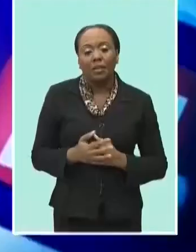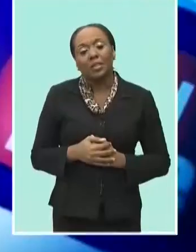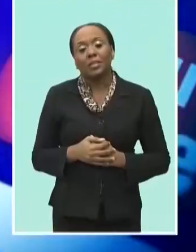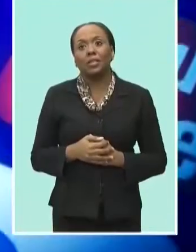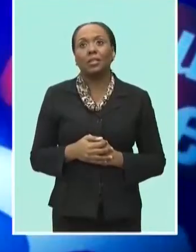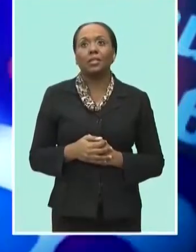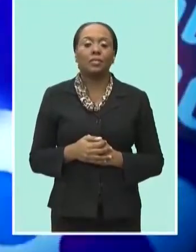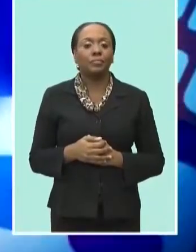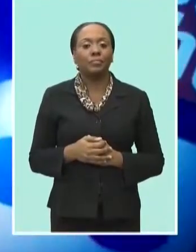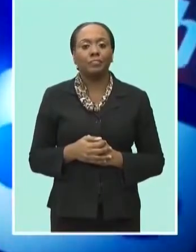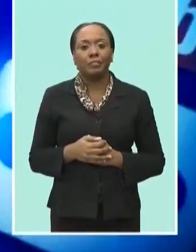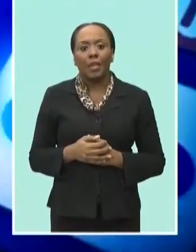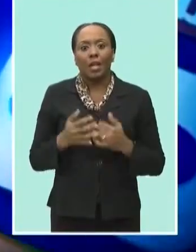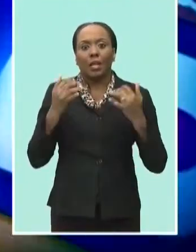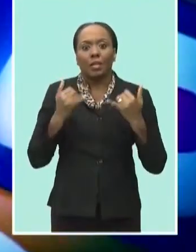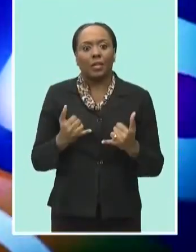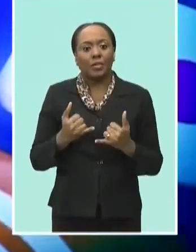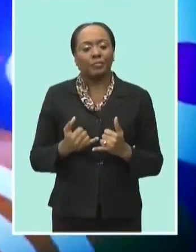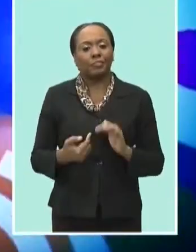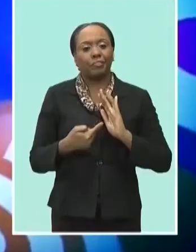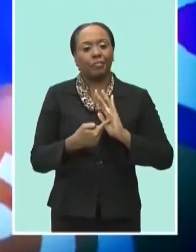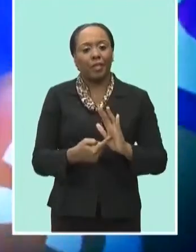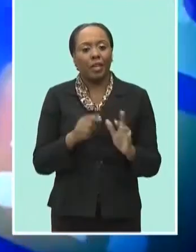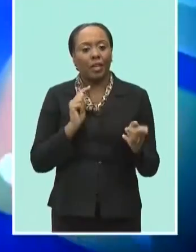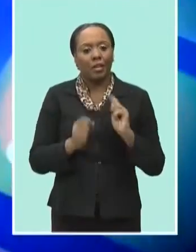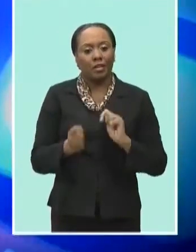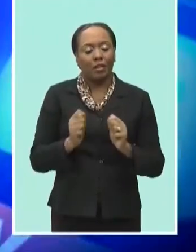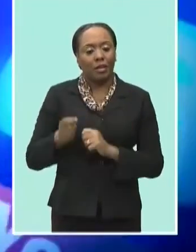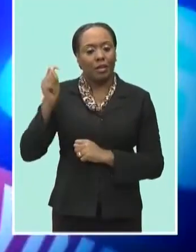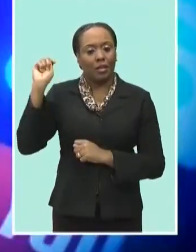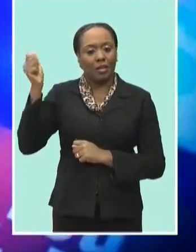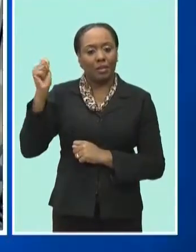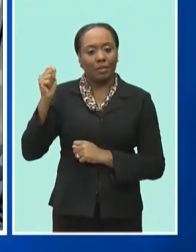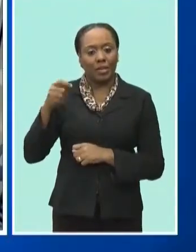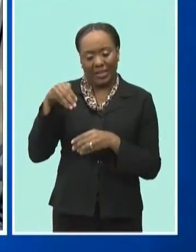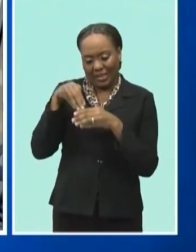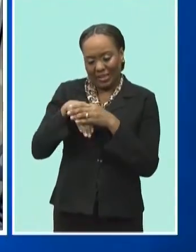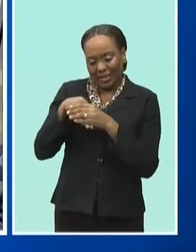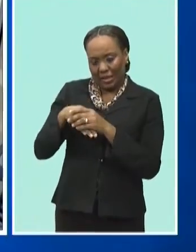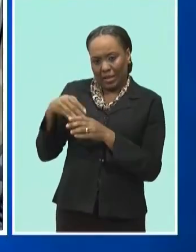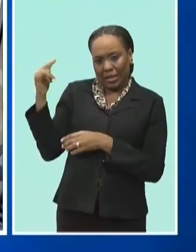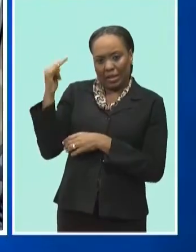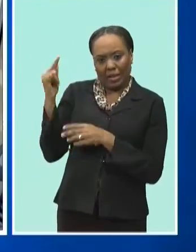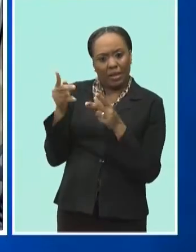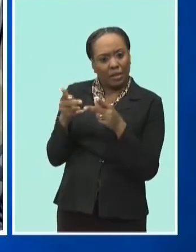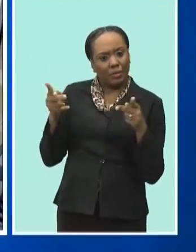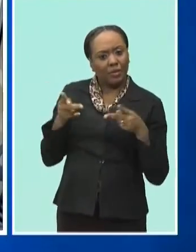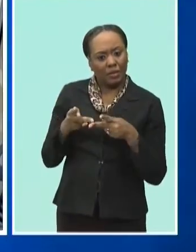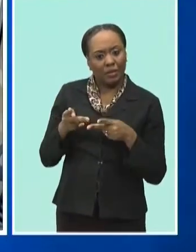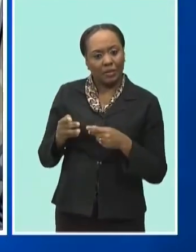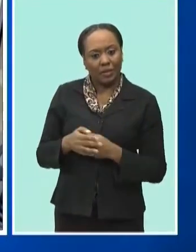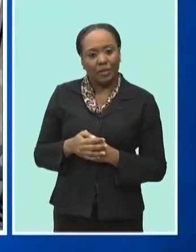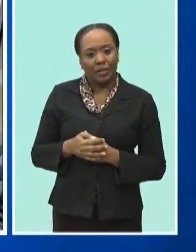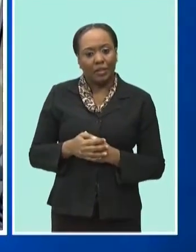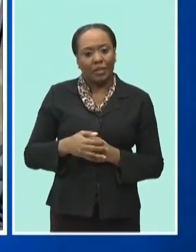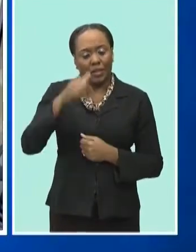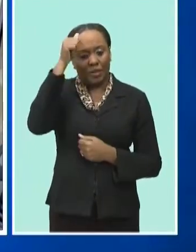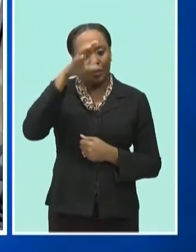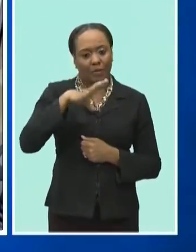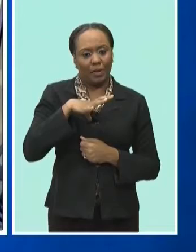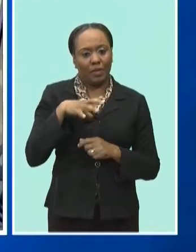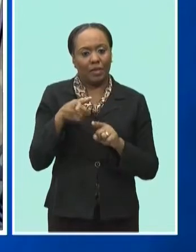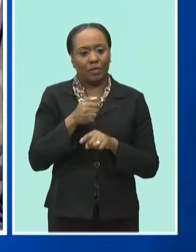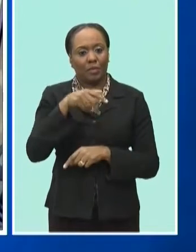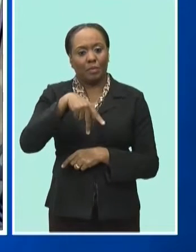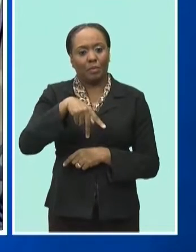Well, take a look at this footage from Trinidad and Tobago of inside the PRCO International Airport. Now, apparently,